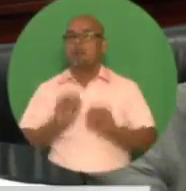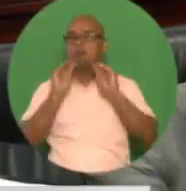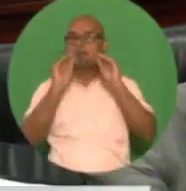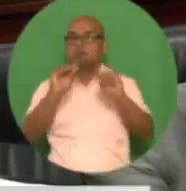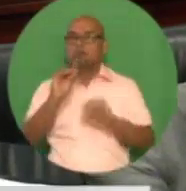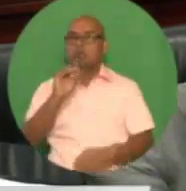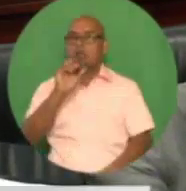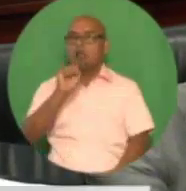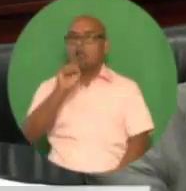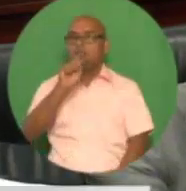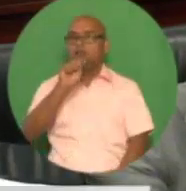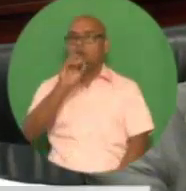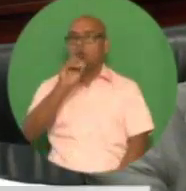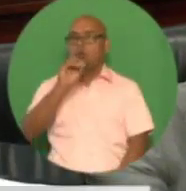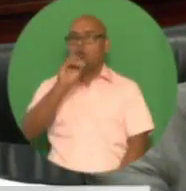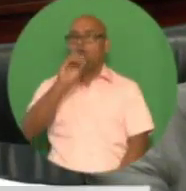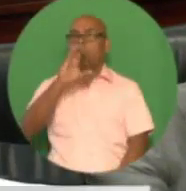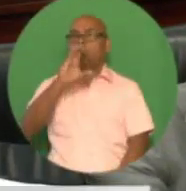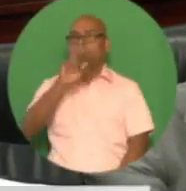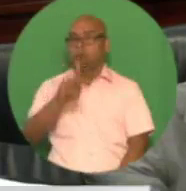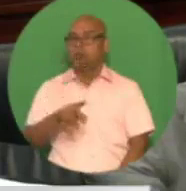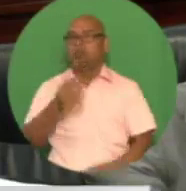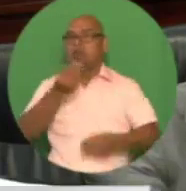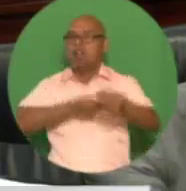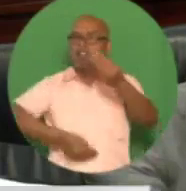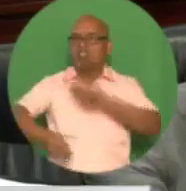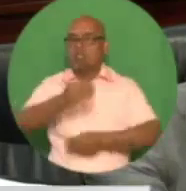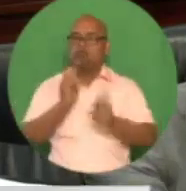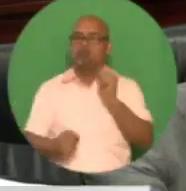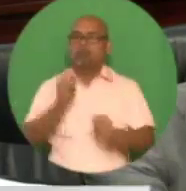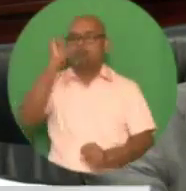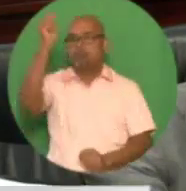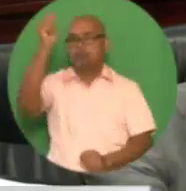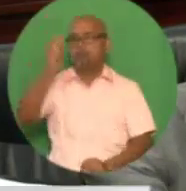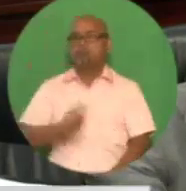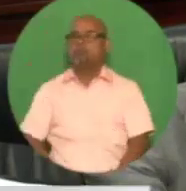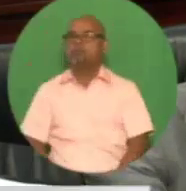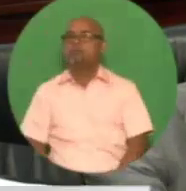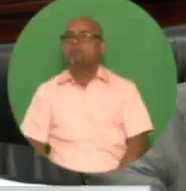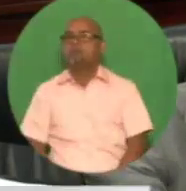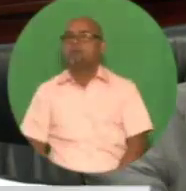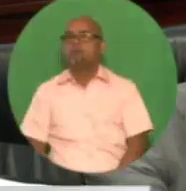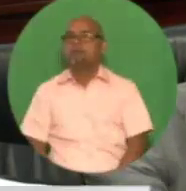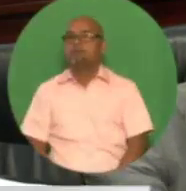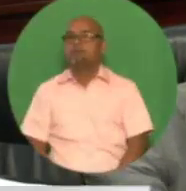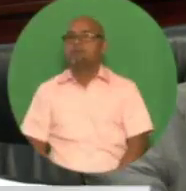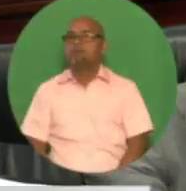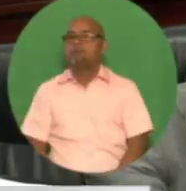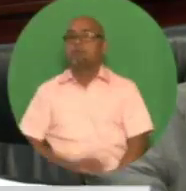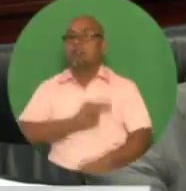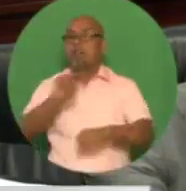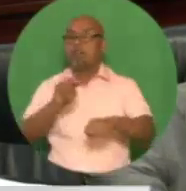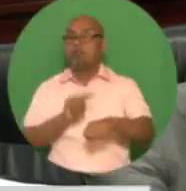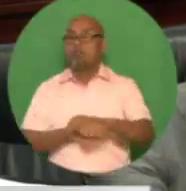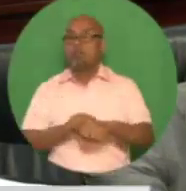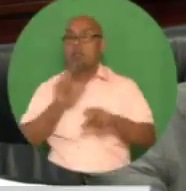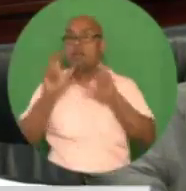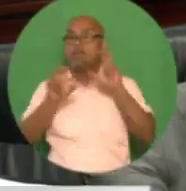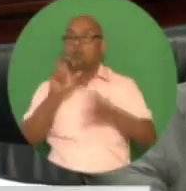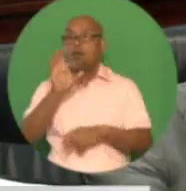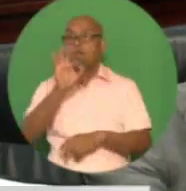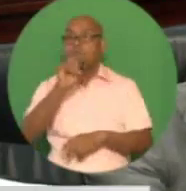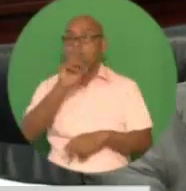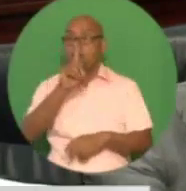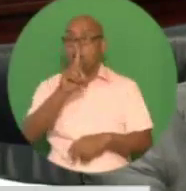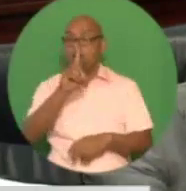Exchange. I wish to point out that the incorporation of the National Investment Fund holding company and the issue of the NIF bonds